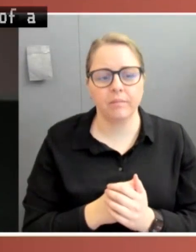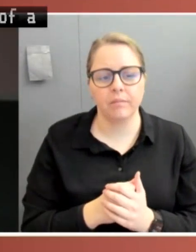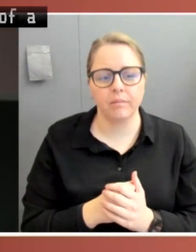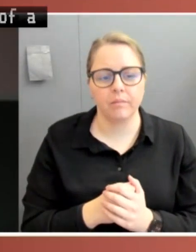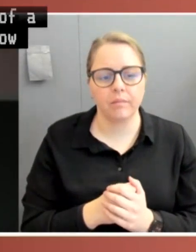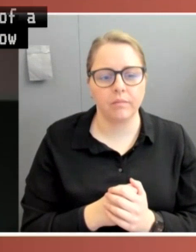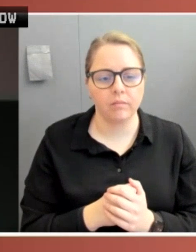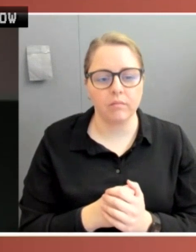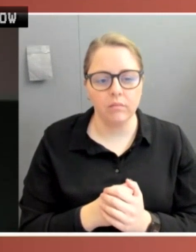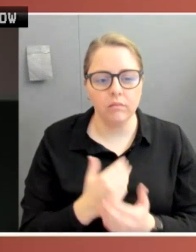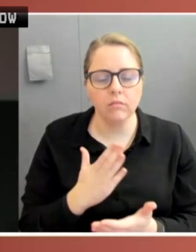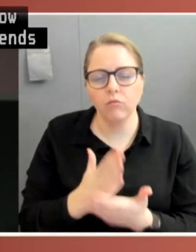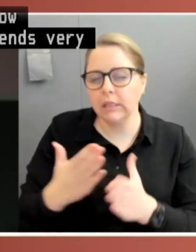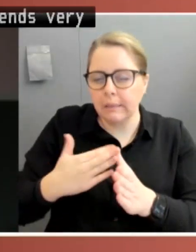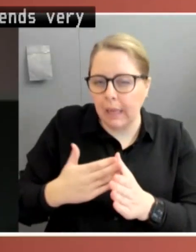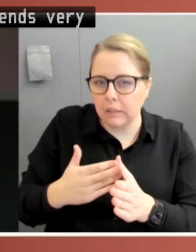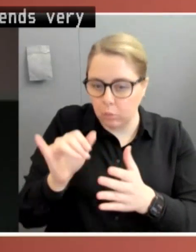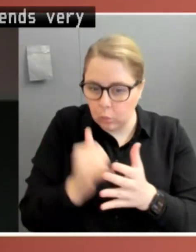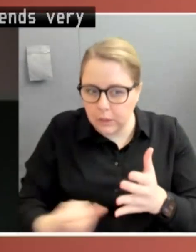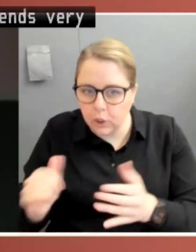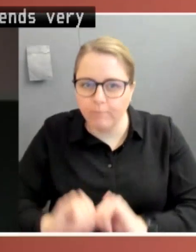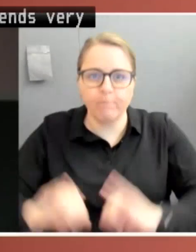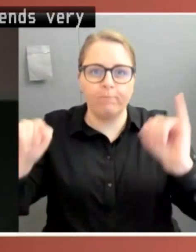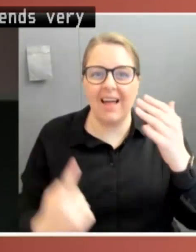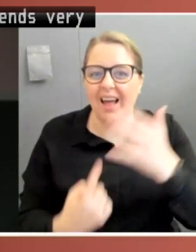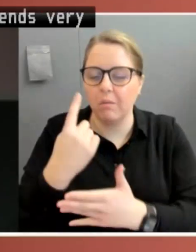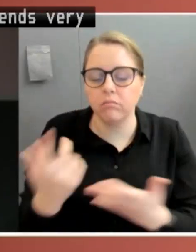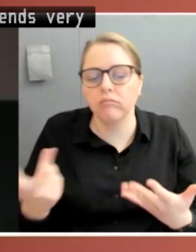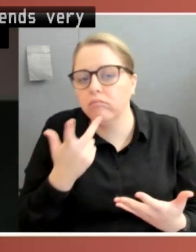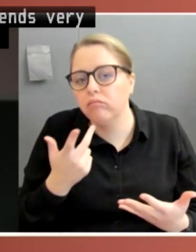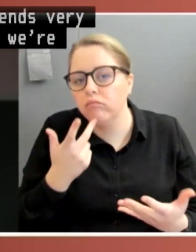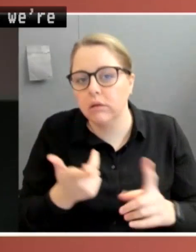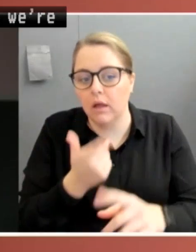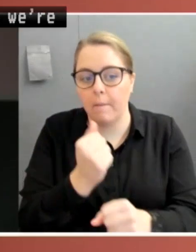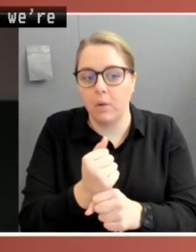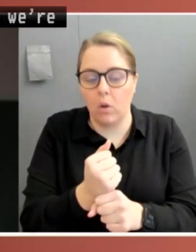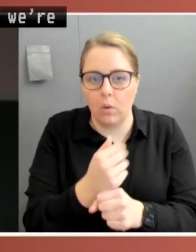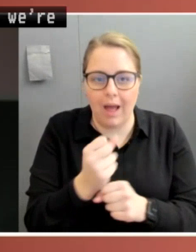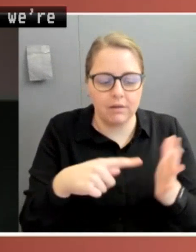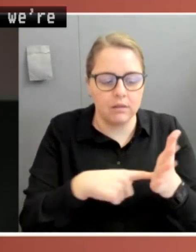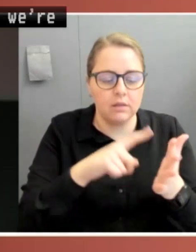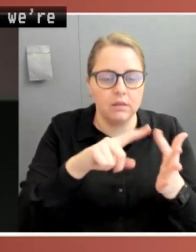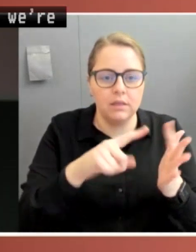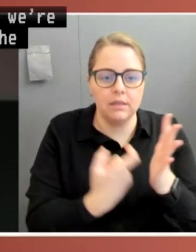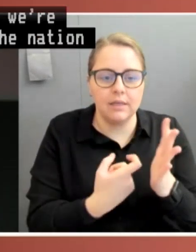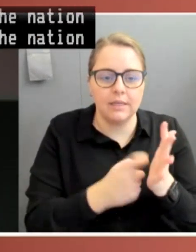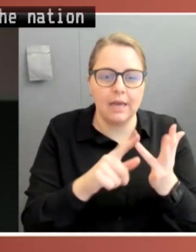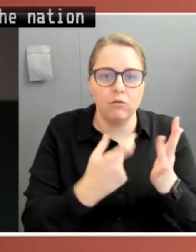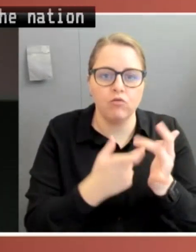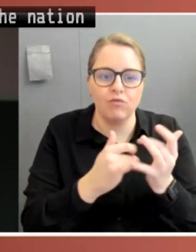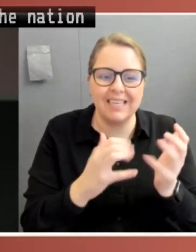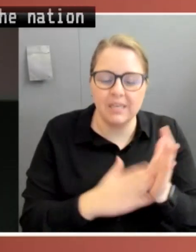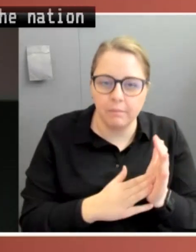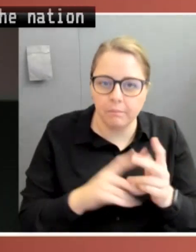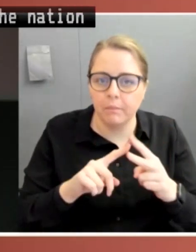of crisis we're facing. So if, for example, the nation is faced by a terrorist attack, or during World War II, the prospect of invasion,